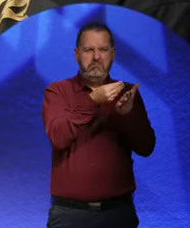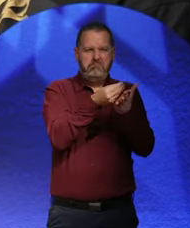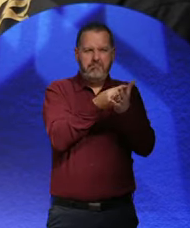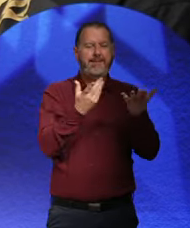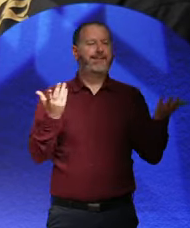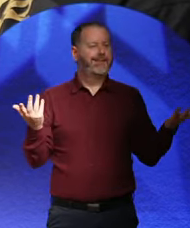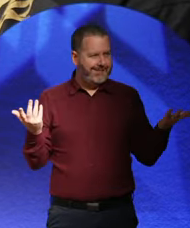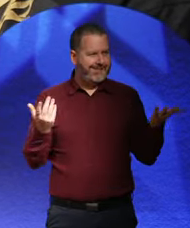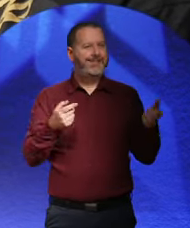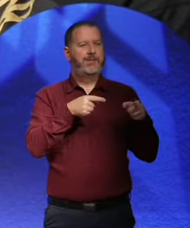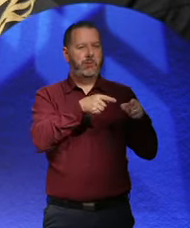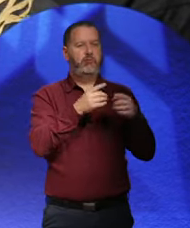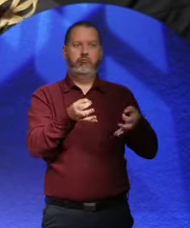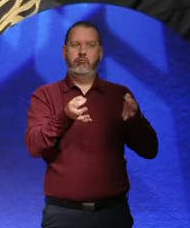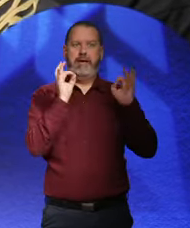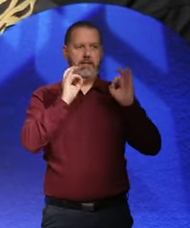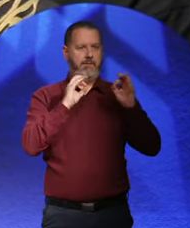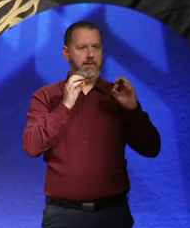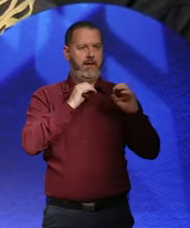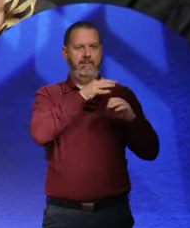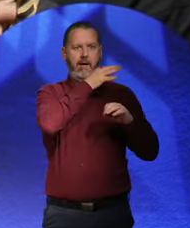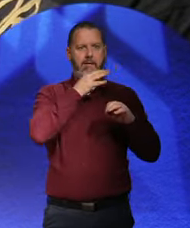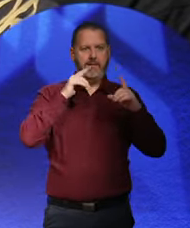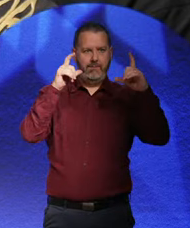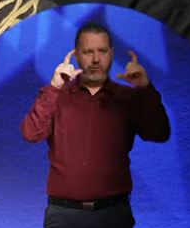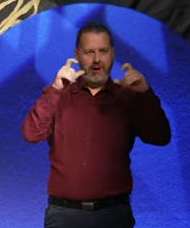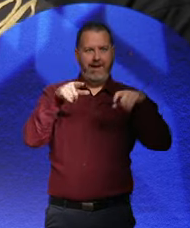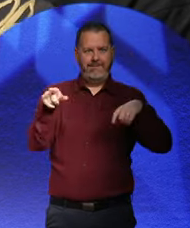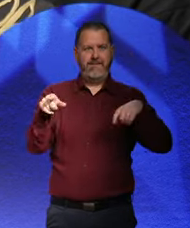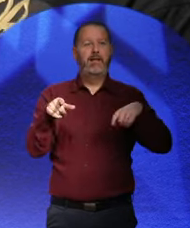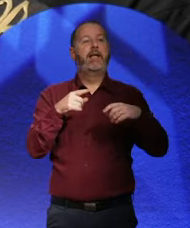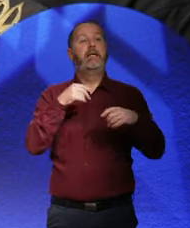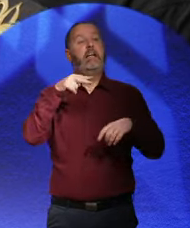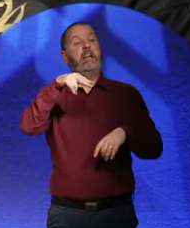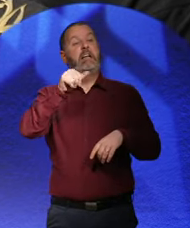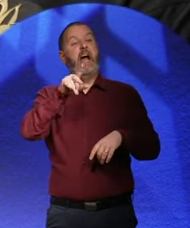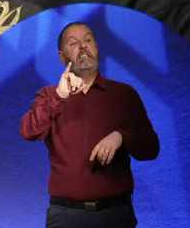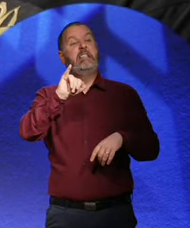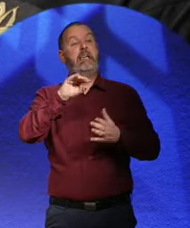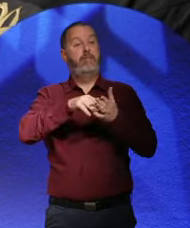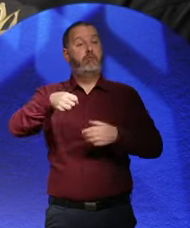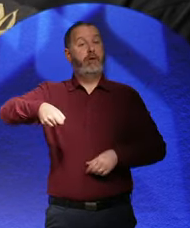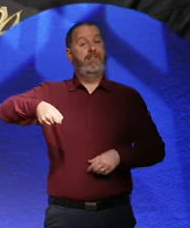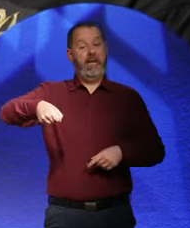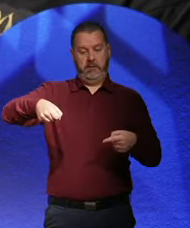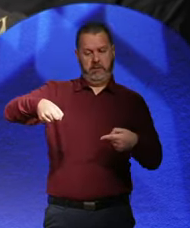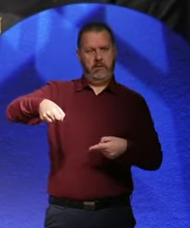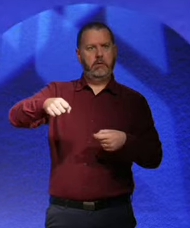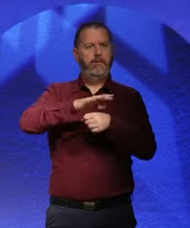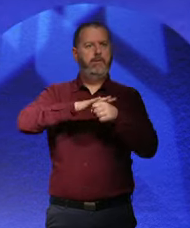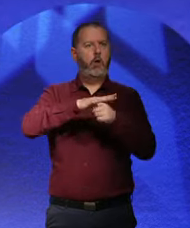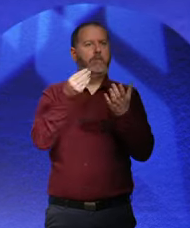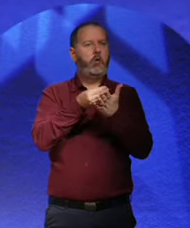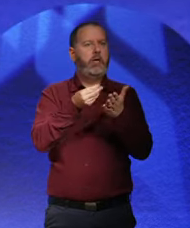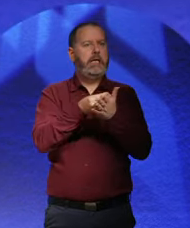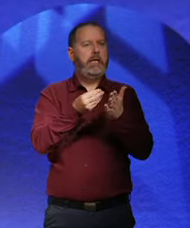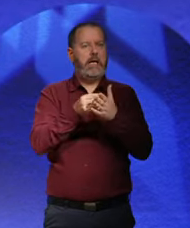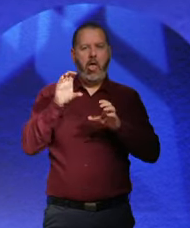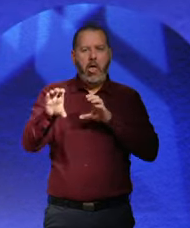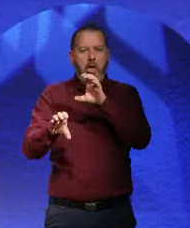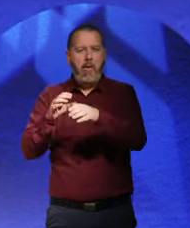taking, you know, taking money and then an x-ray of him. He's full of money, you know, given by these capitalist donors.